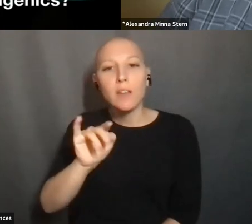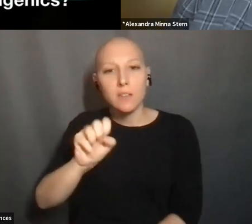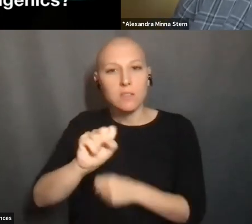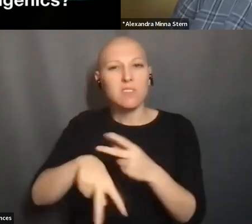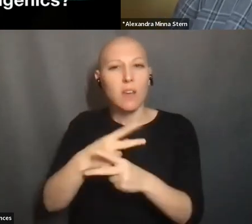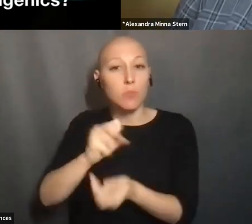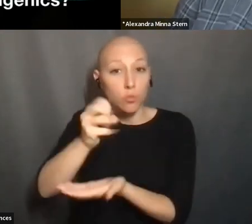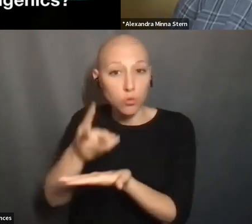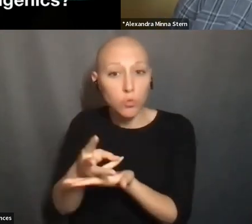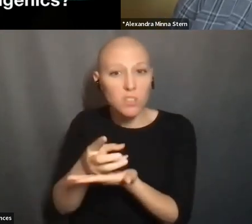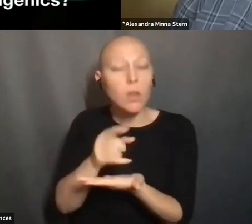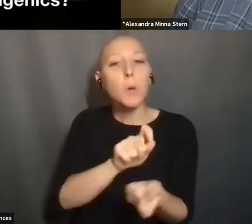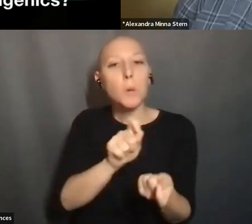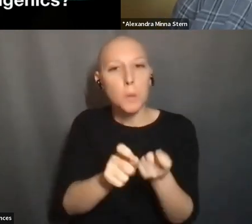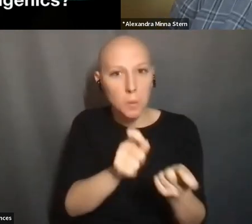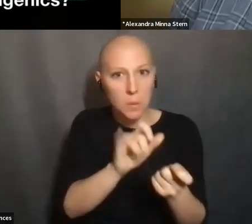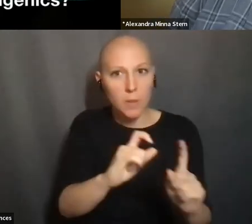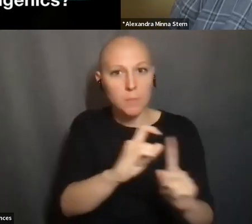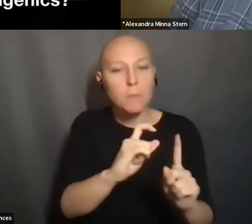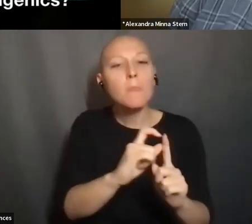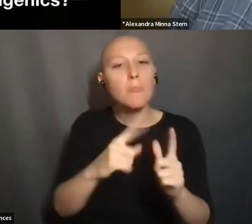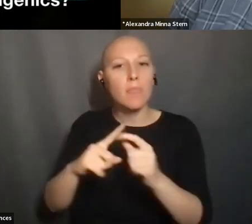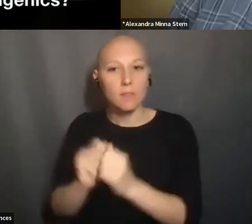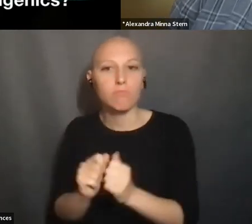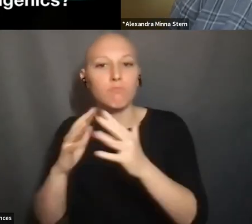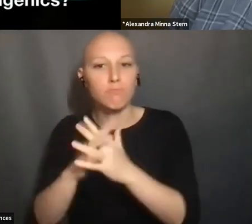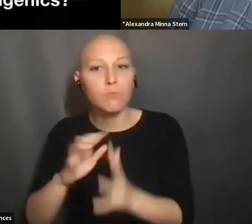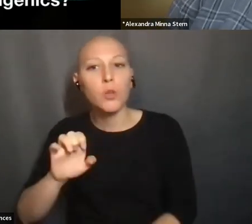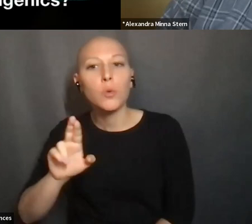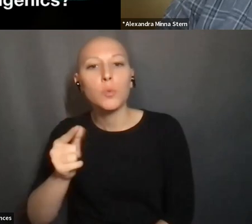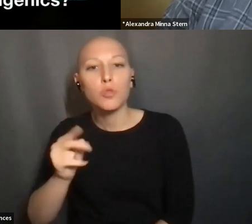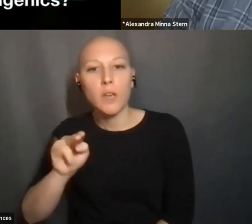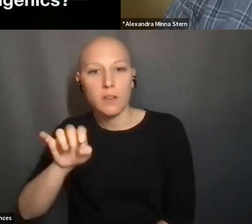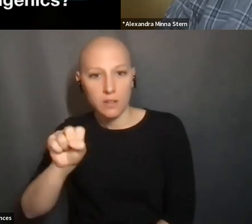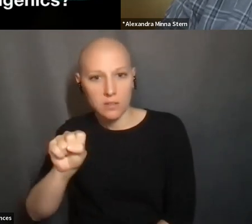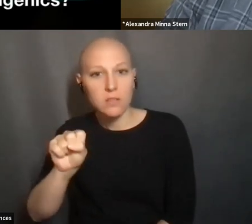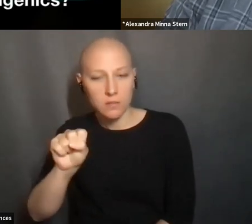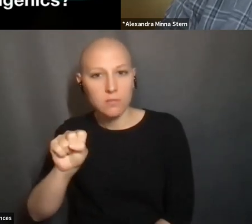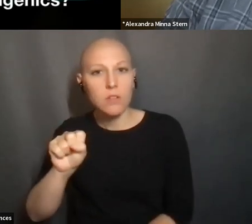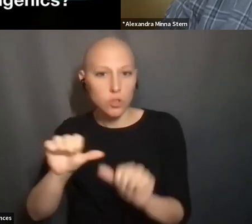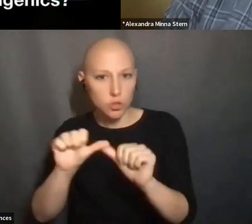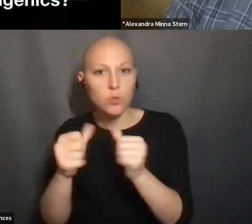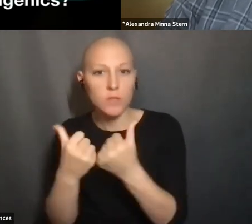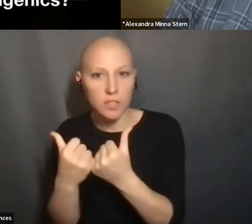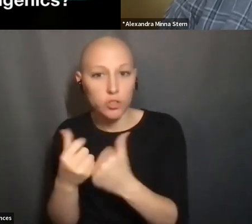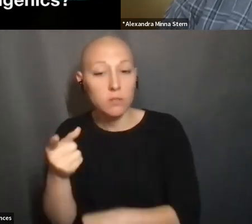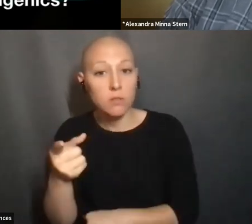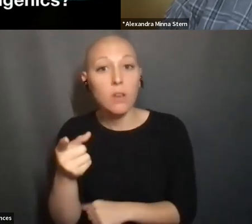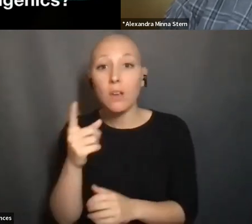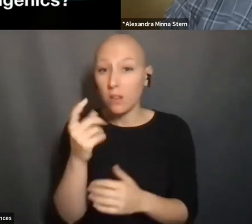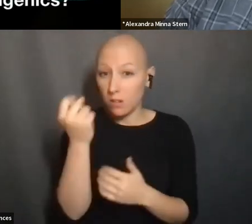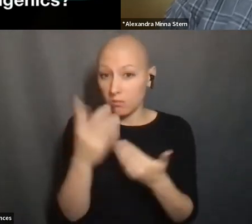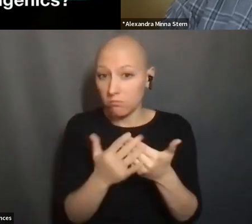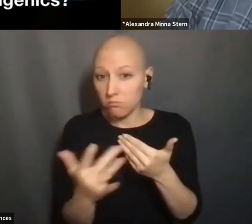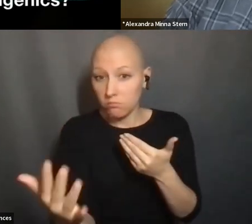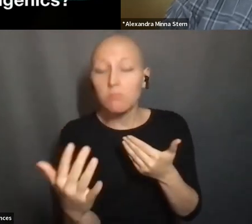JETTISONED THE EGENICS ASSOCIATION. BUT FOR THOSE FIRST DECADES, GENETIC COUNSELING AND EGENIC DIRECTIVENESS